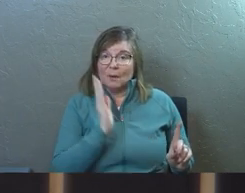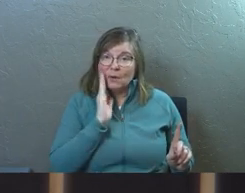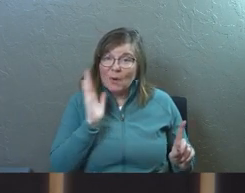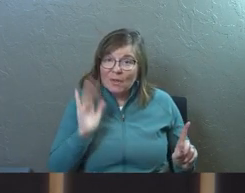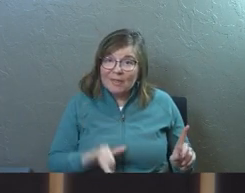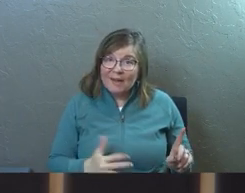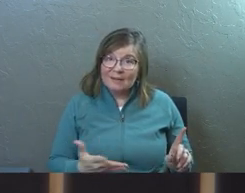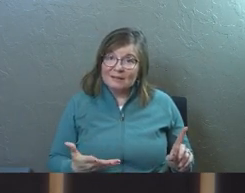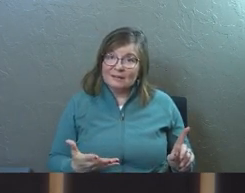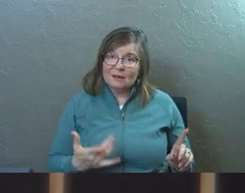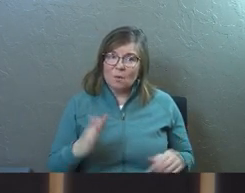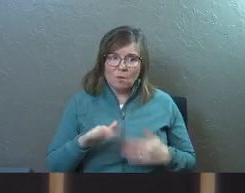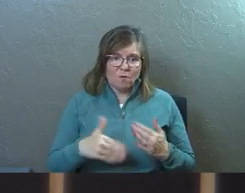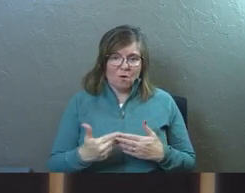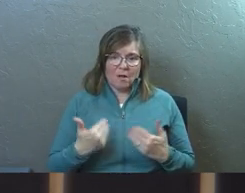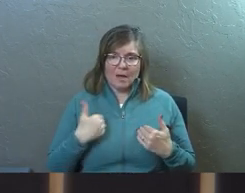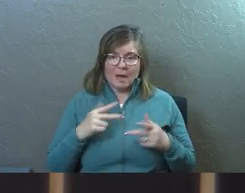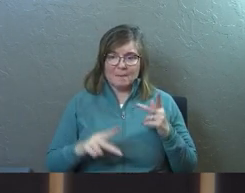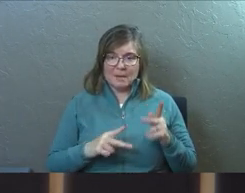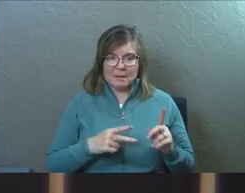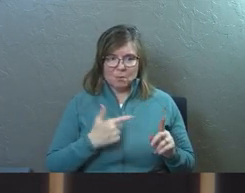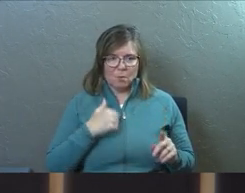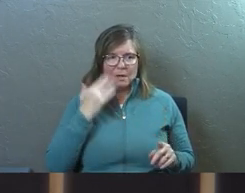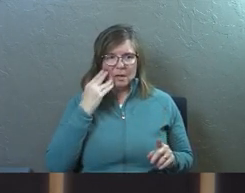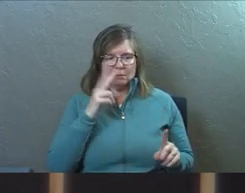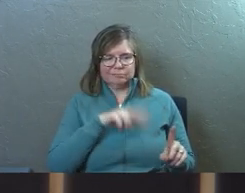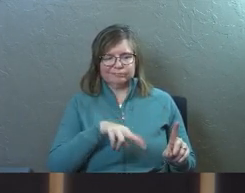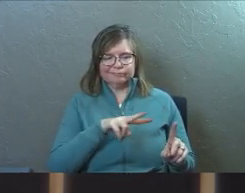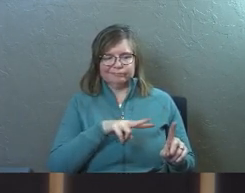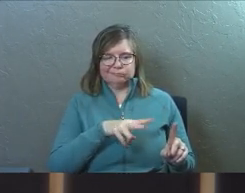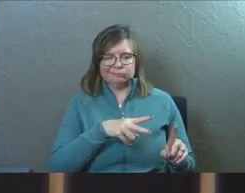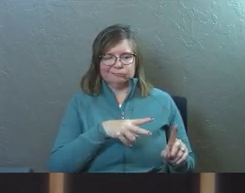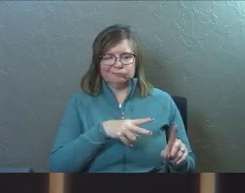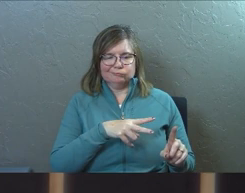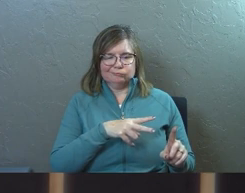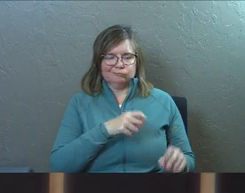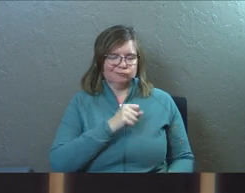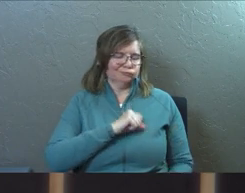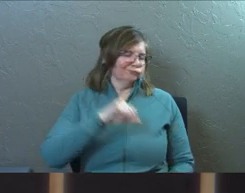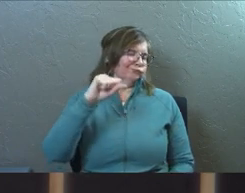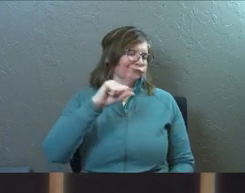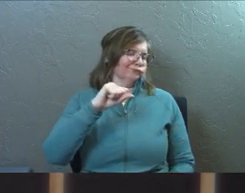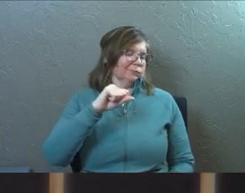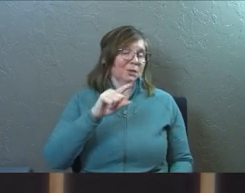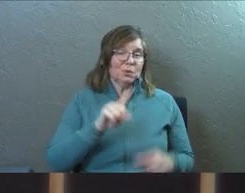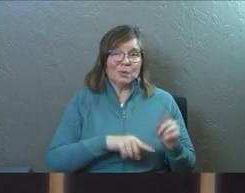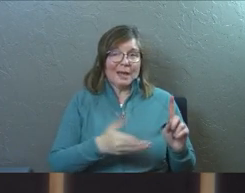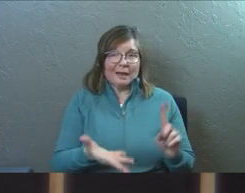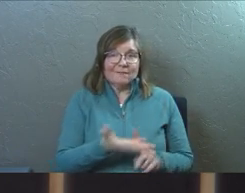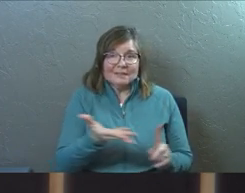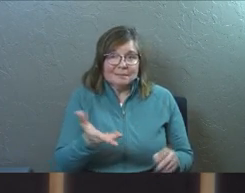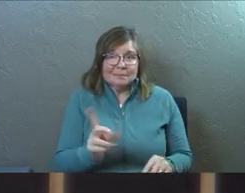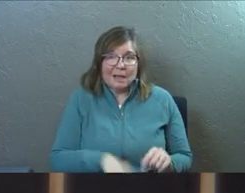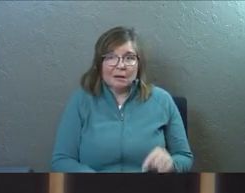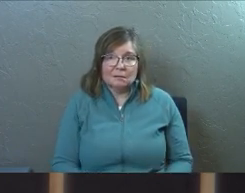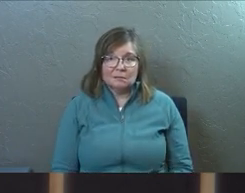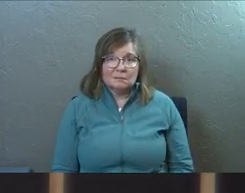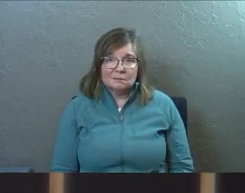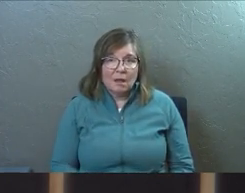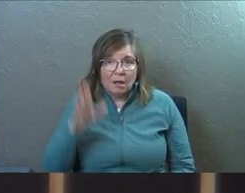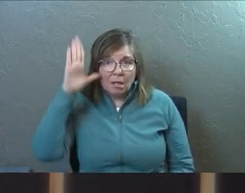know this. We've all had people that we know that are so entrenched in what they believe, you can't convince them otherwise.